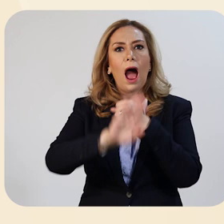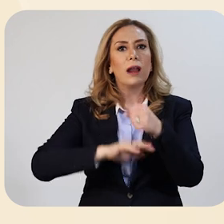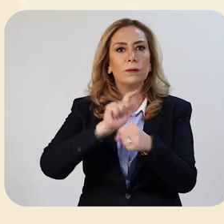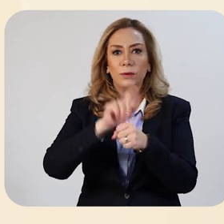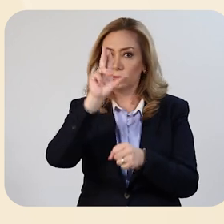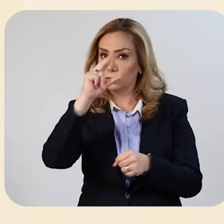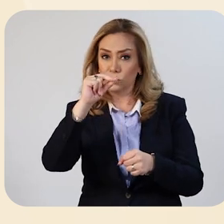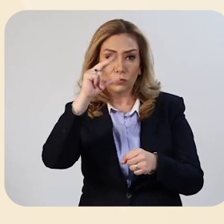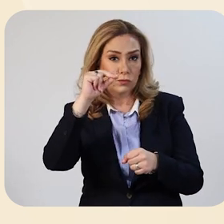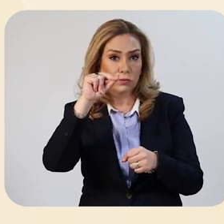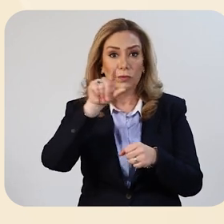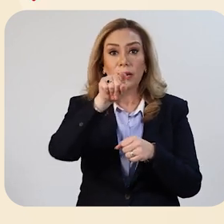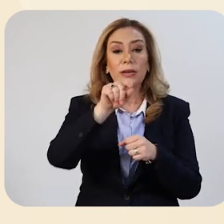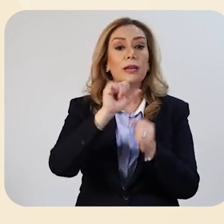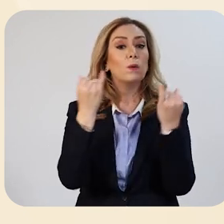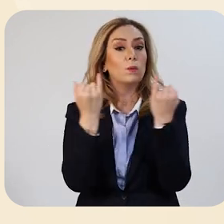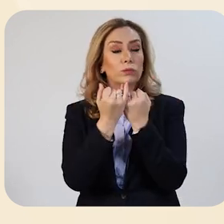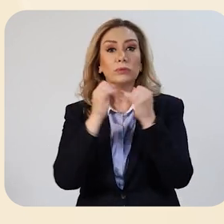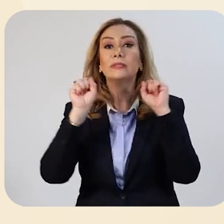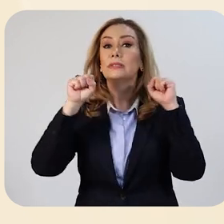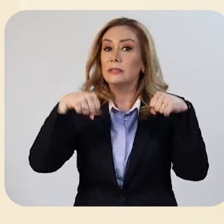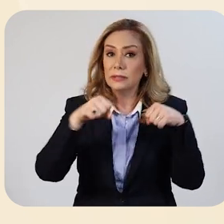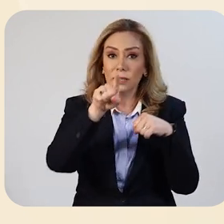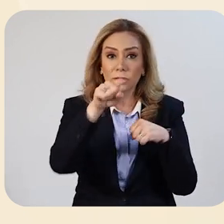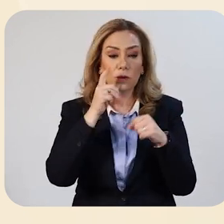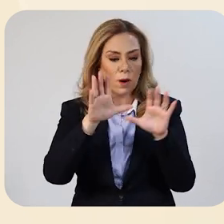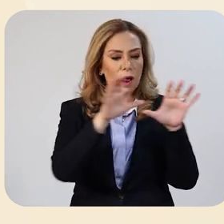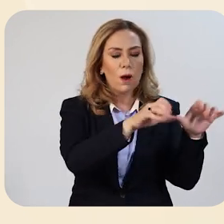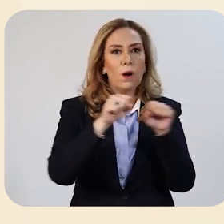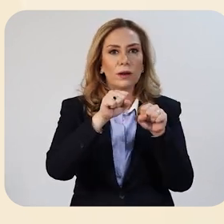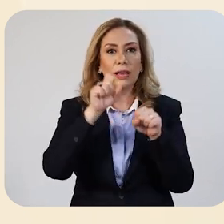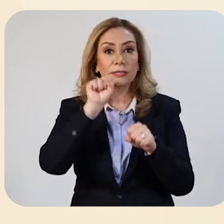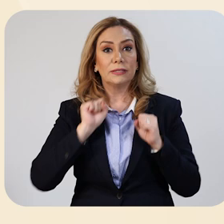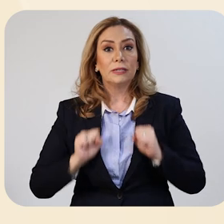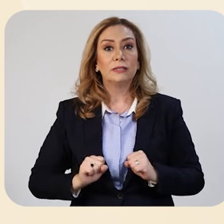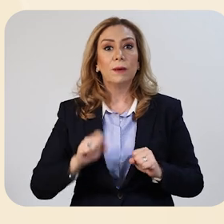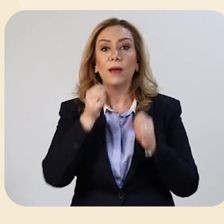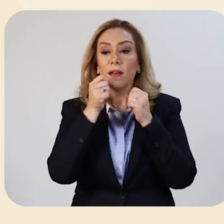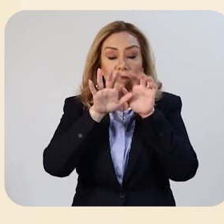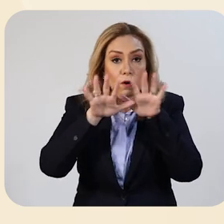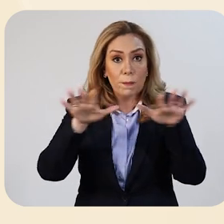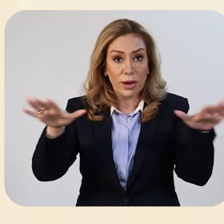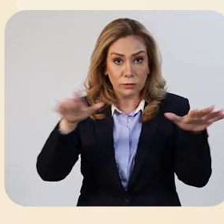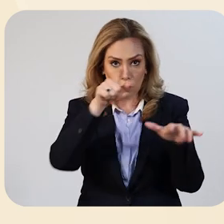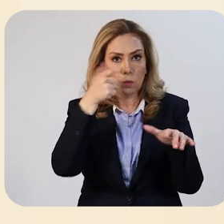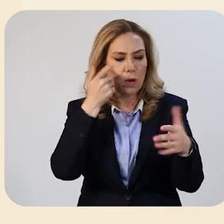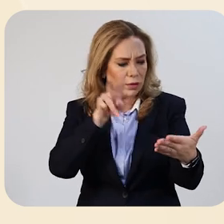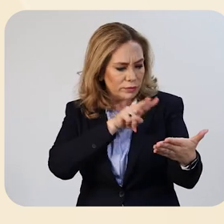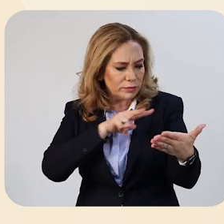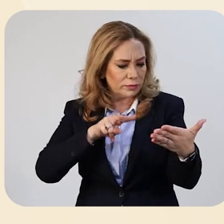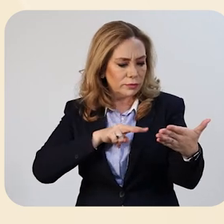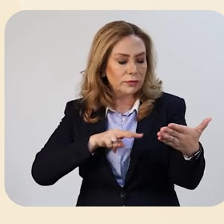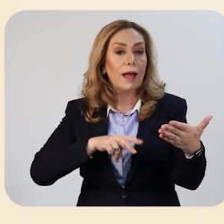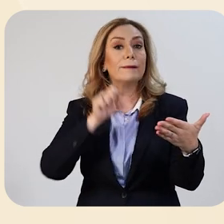travel if symptoms occur Find credible sources of information You are advised to follow all